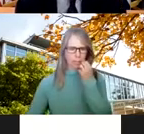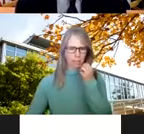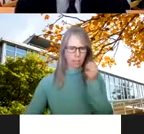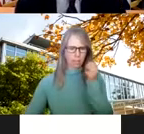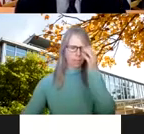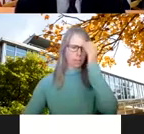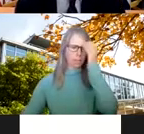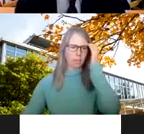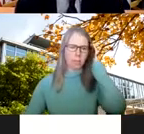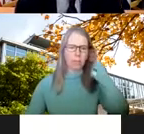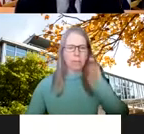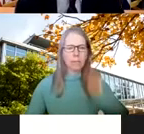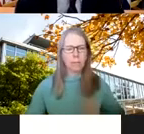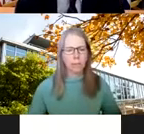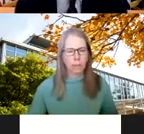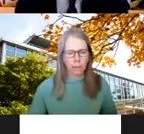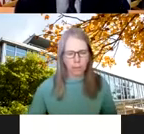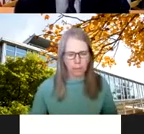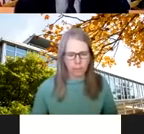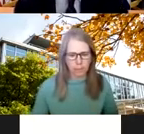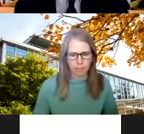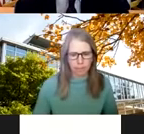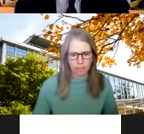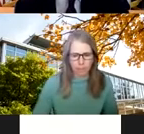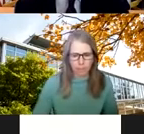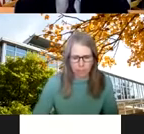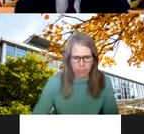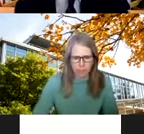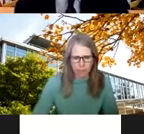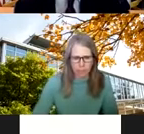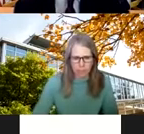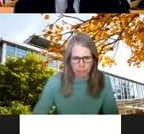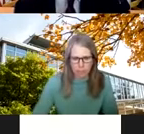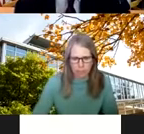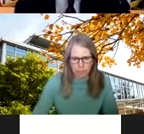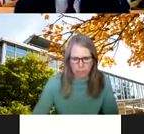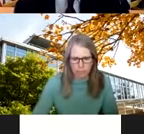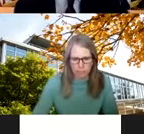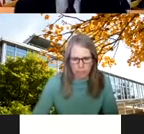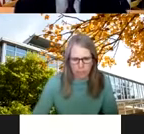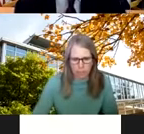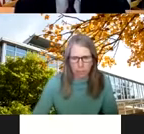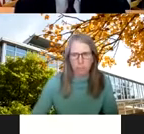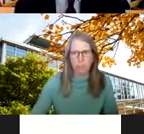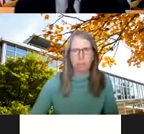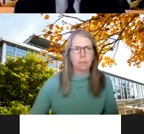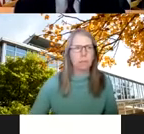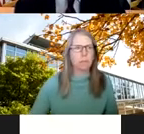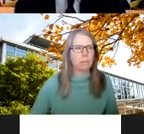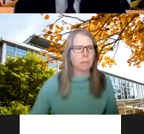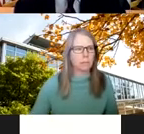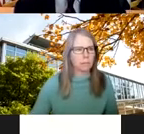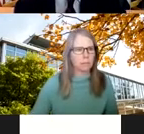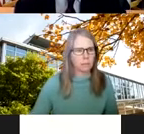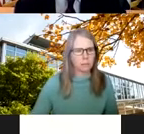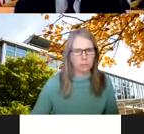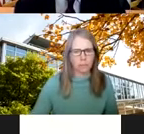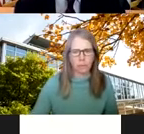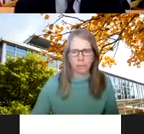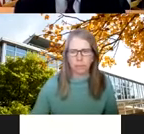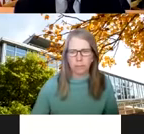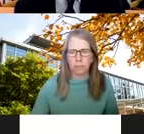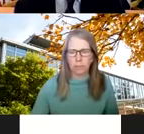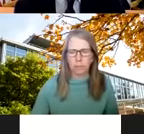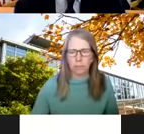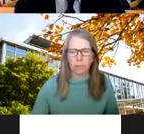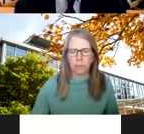on our way to really demonstrate how we can all work together, how the universities, the state, the health systems. And I hope